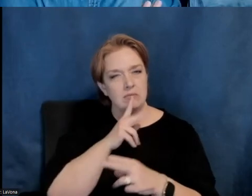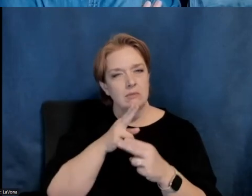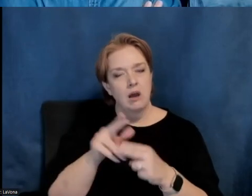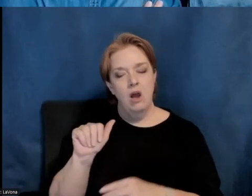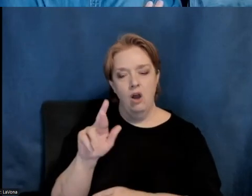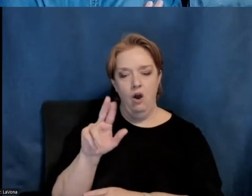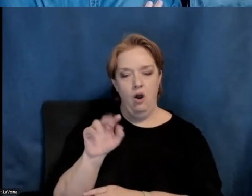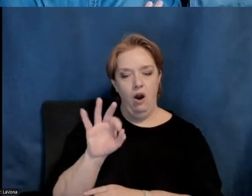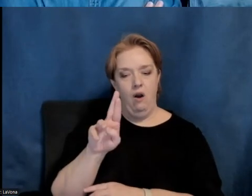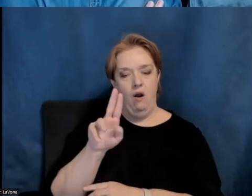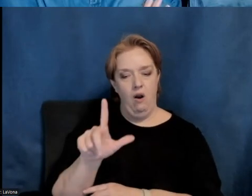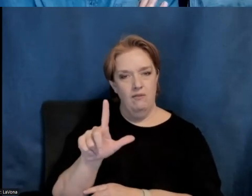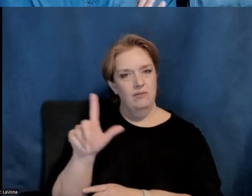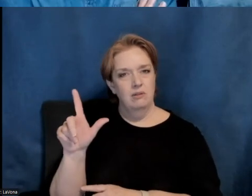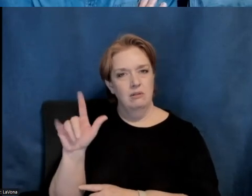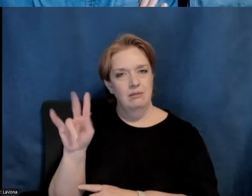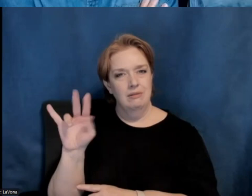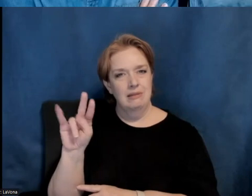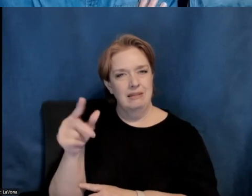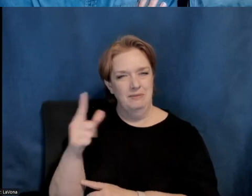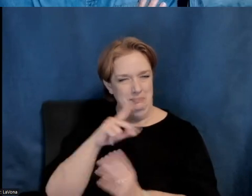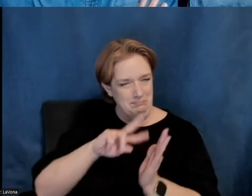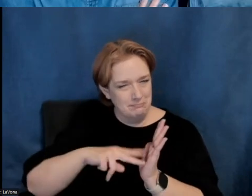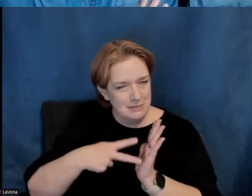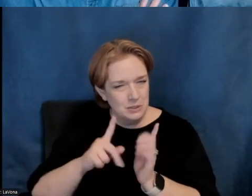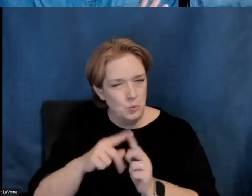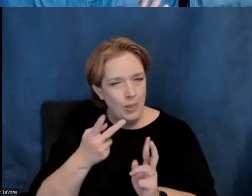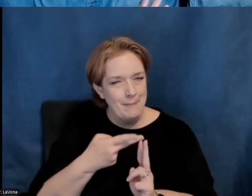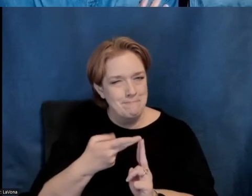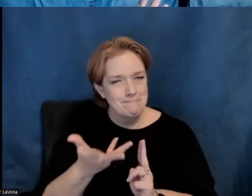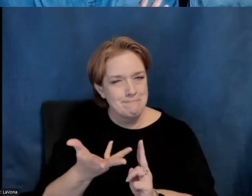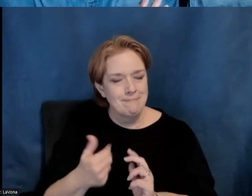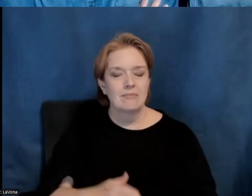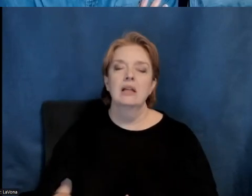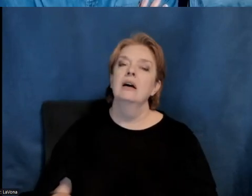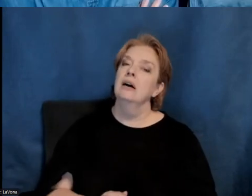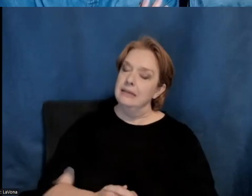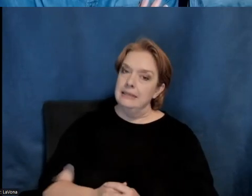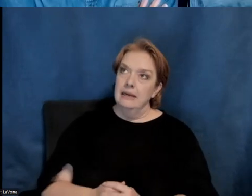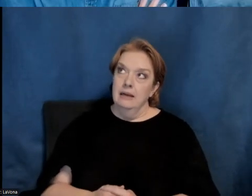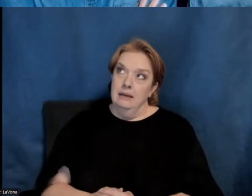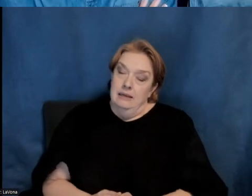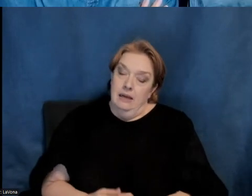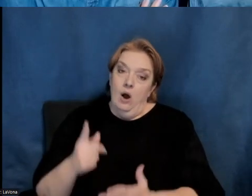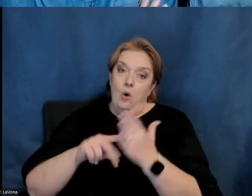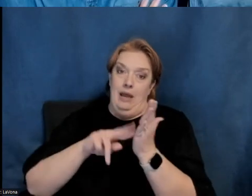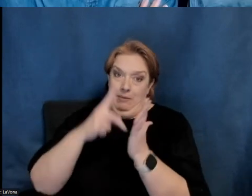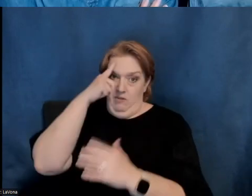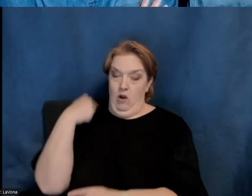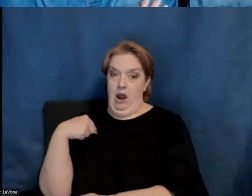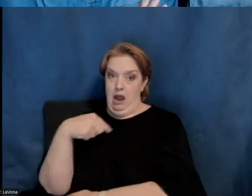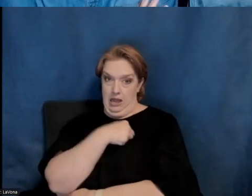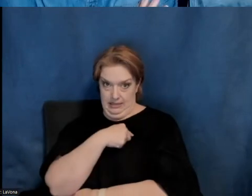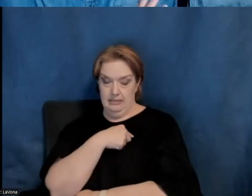just telling a little bit more about that, what that means to them. I, I think what it means to us is, uh, you know, that